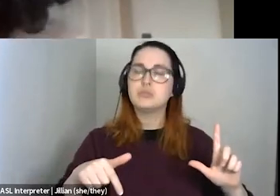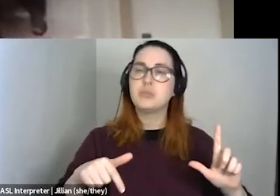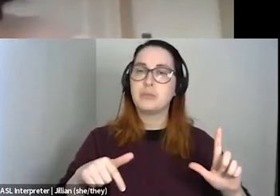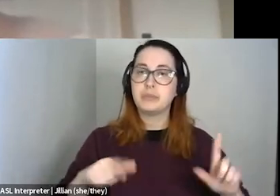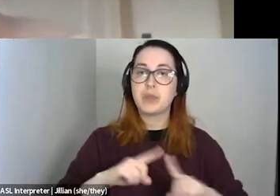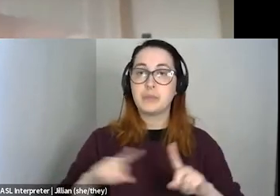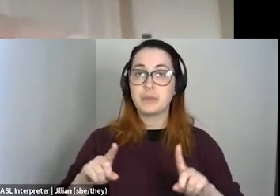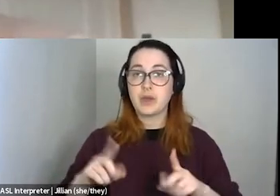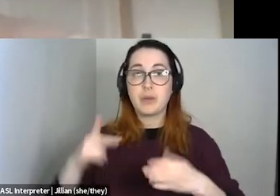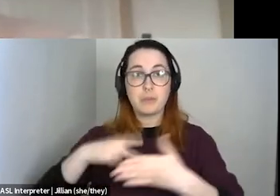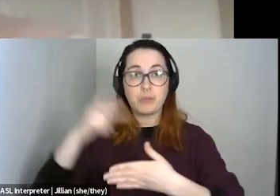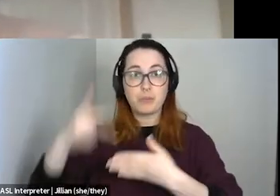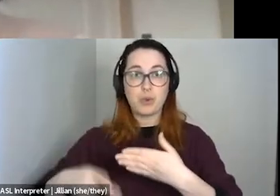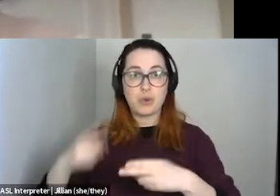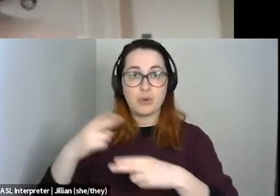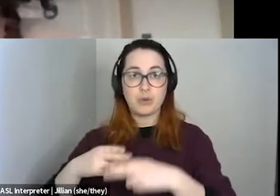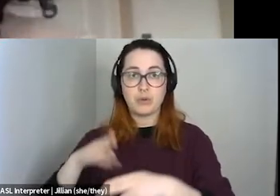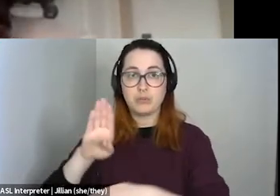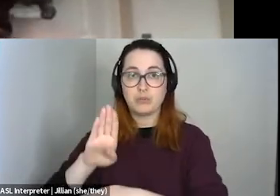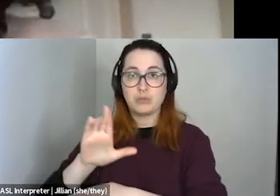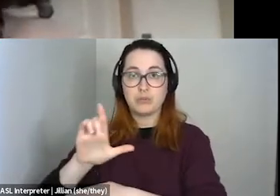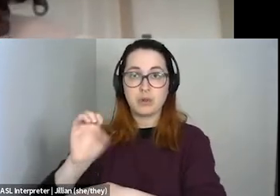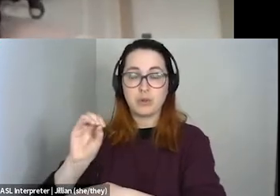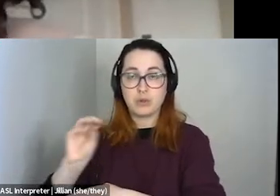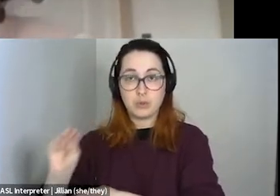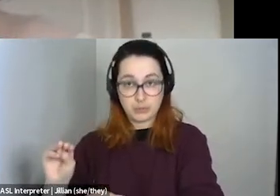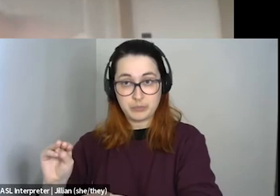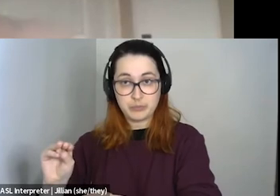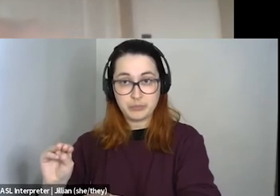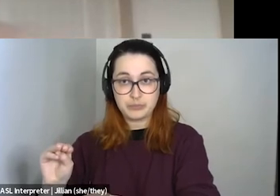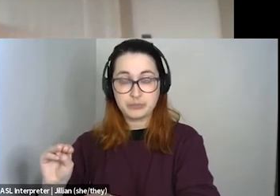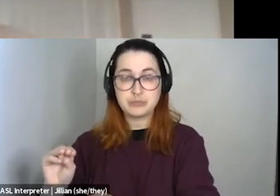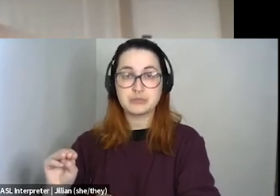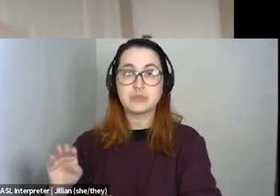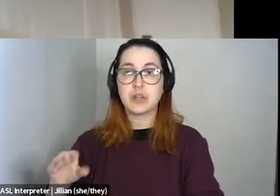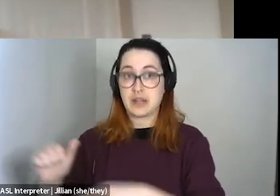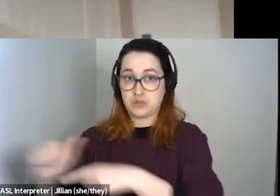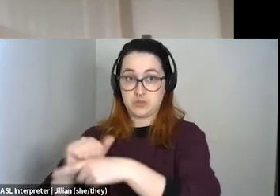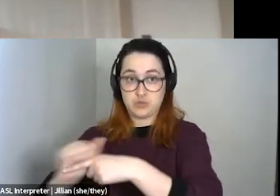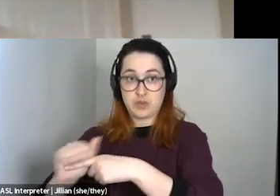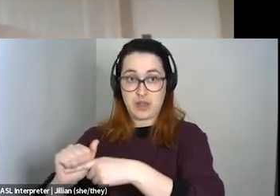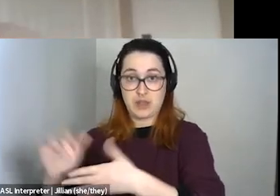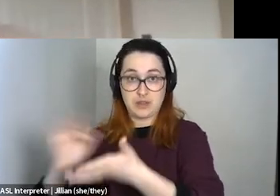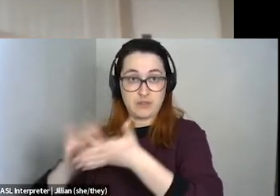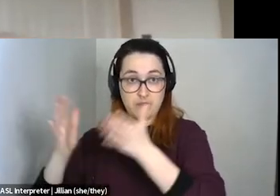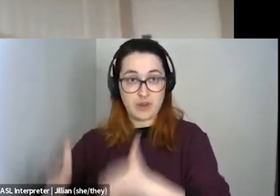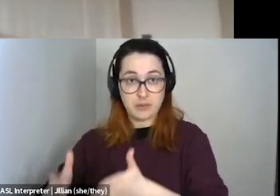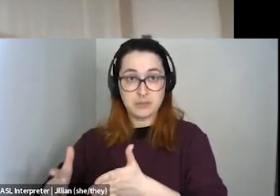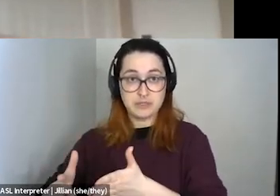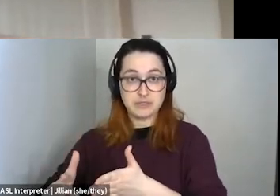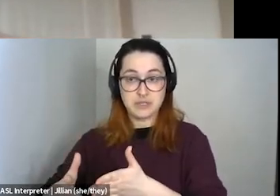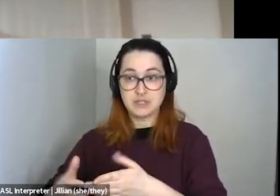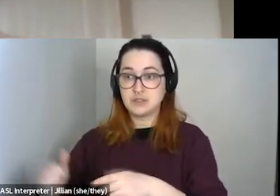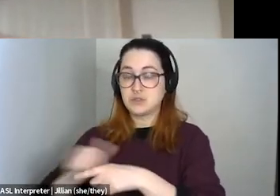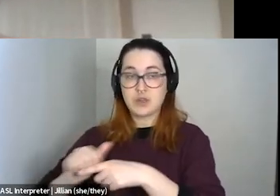bloom program trains, like it's a community, trains community pharmacists to like improve mental health for folks with